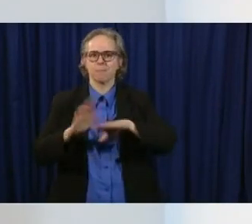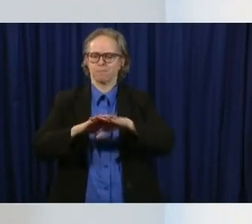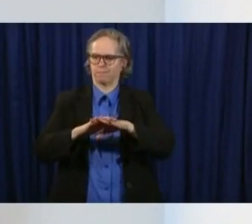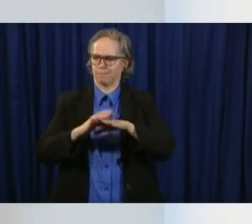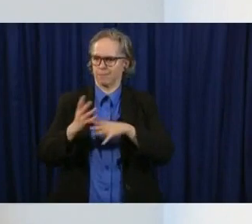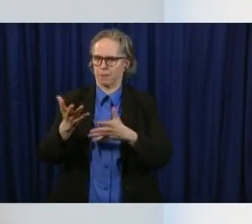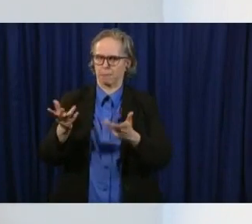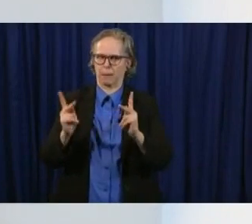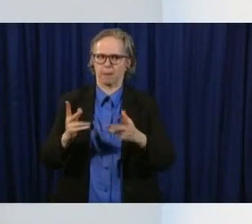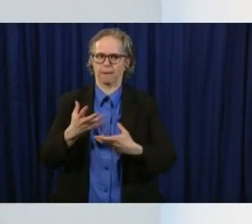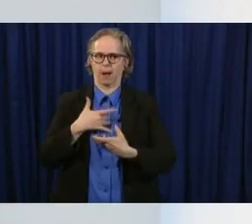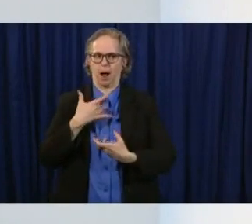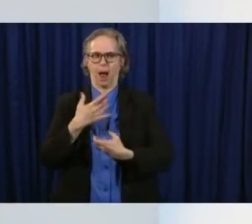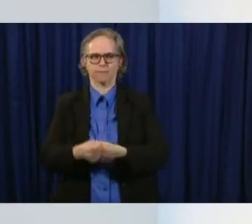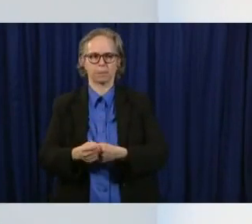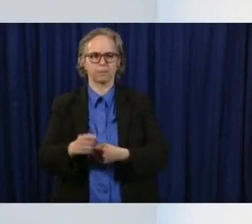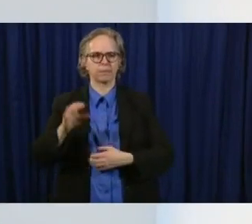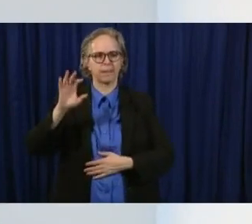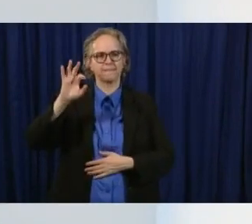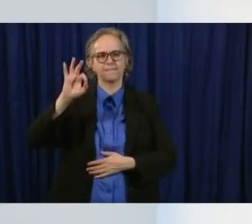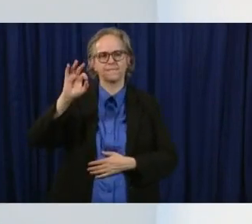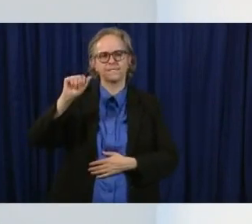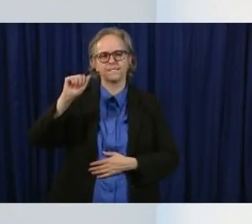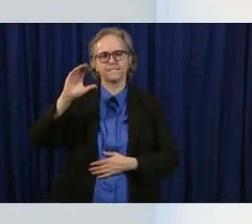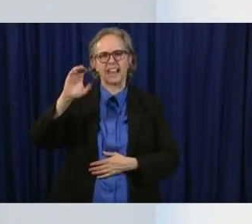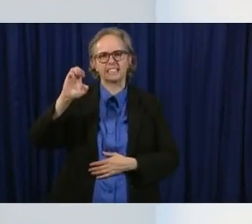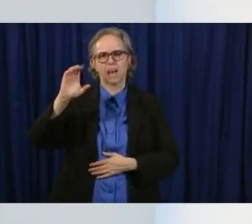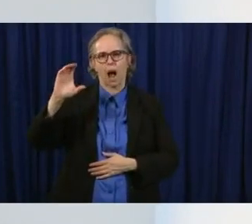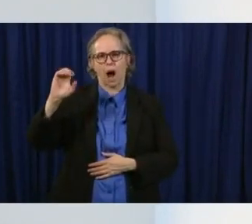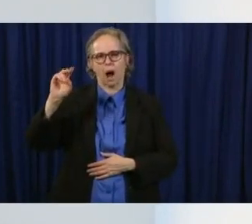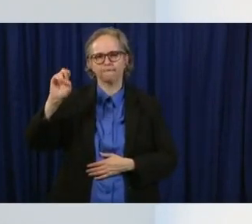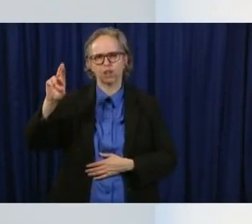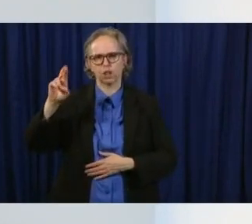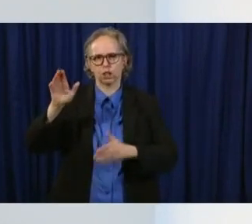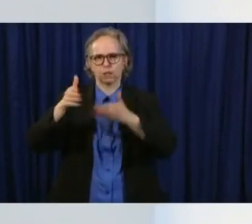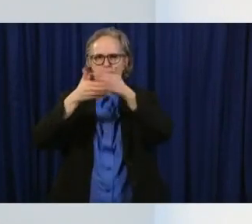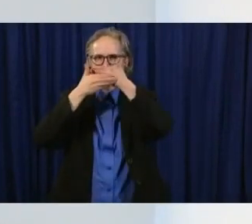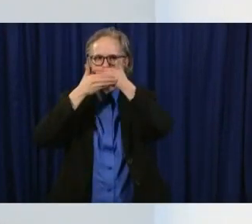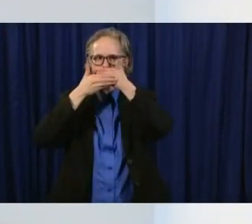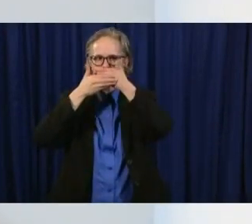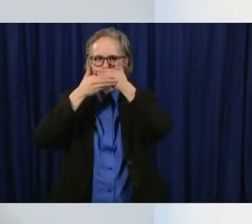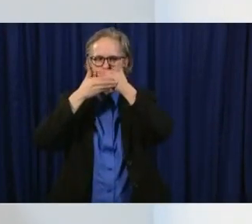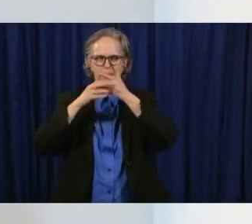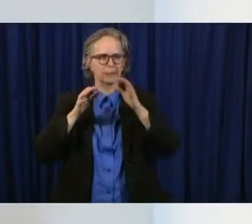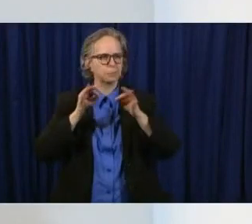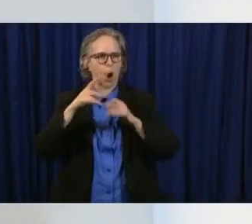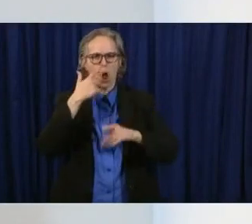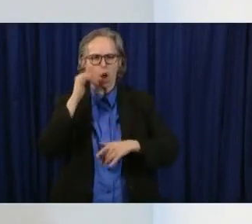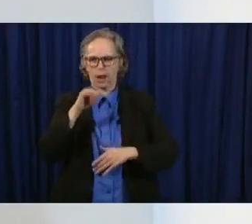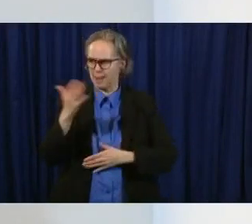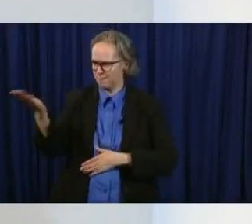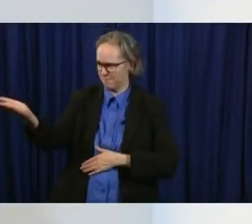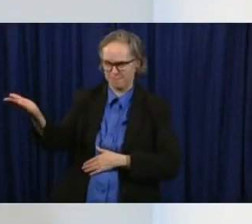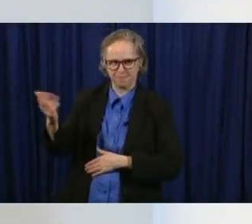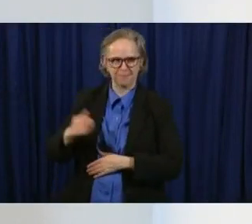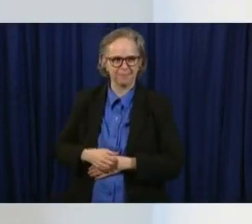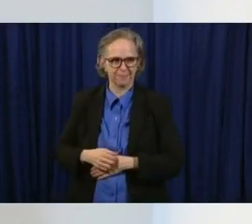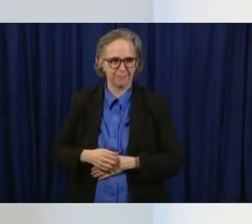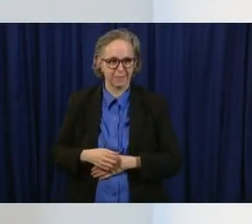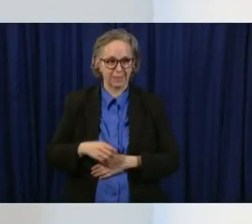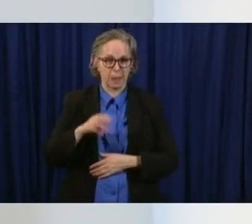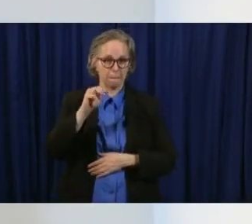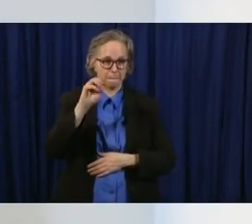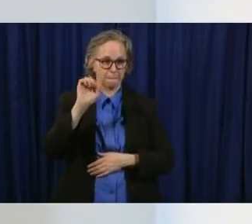coverings and i really want to make sure that we we understand what that means you know i think when we talk about masks you know people think of something